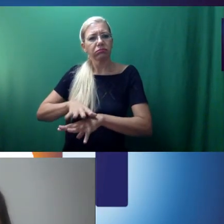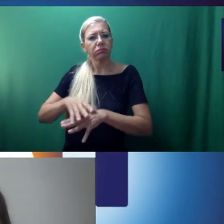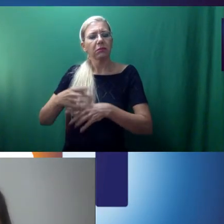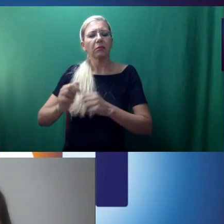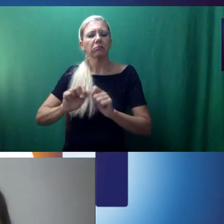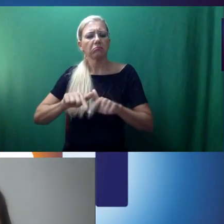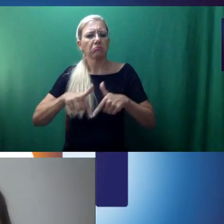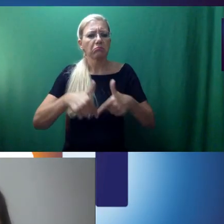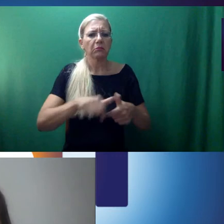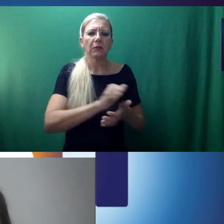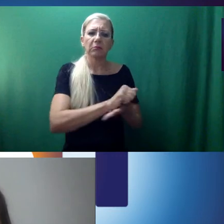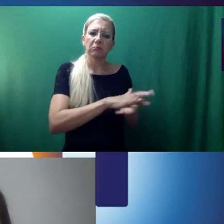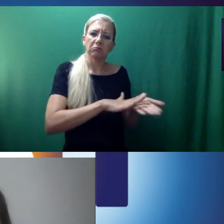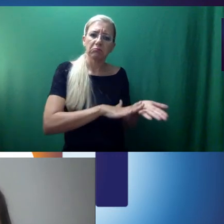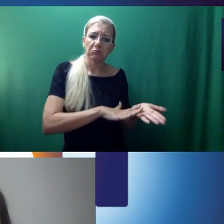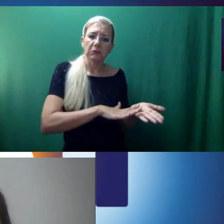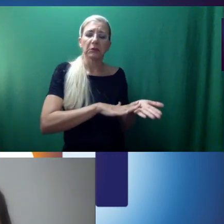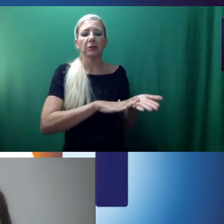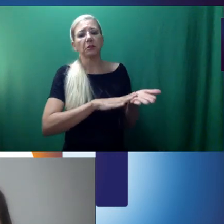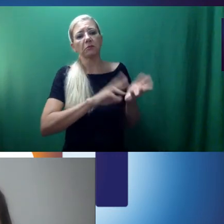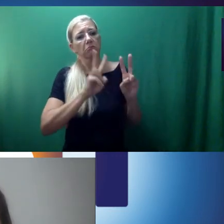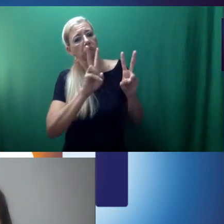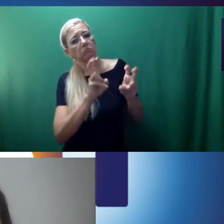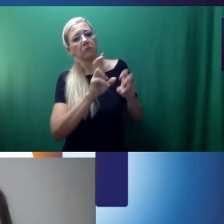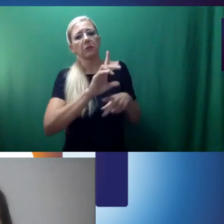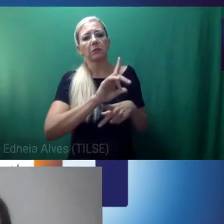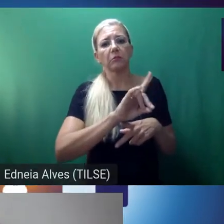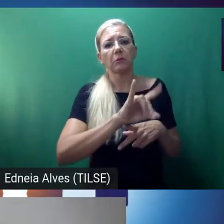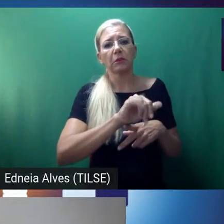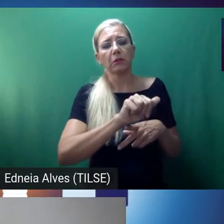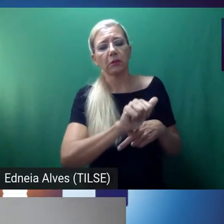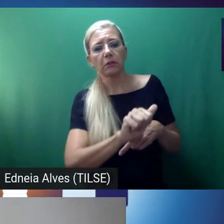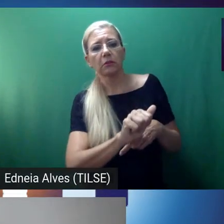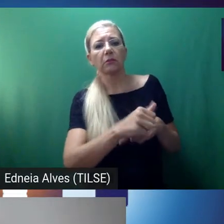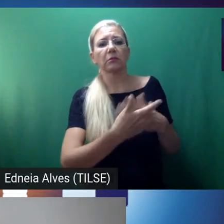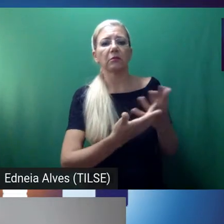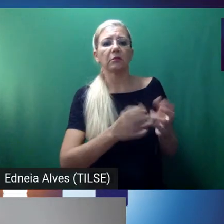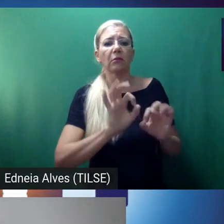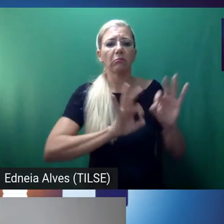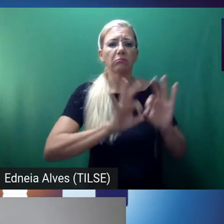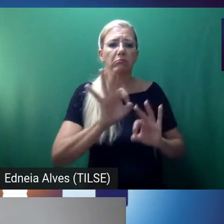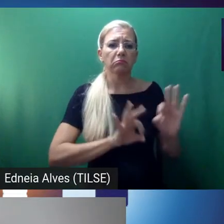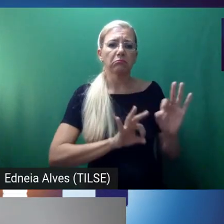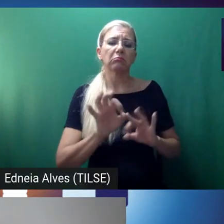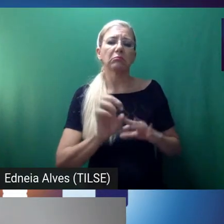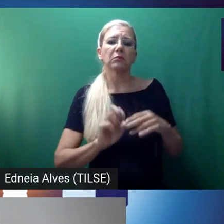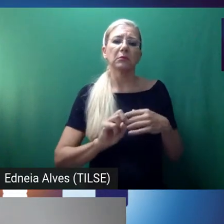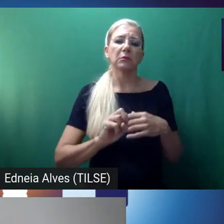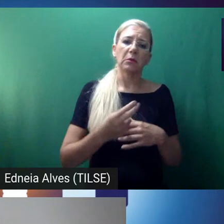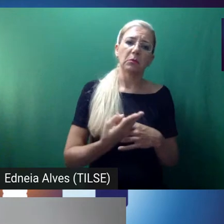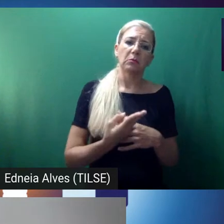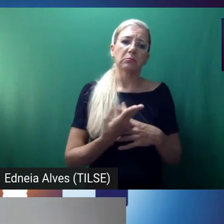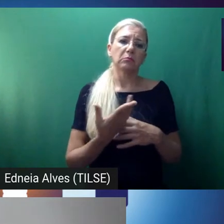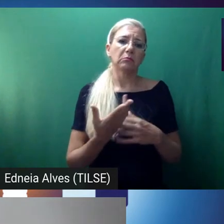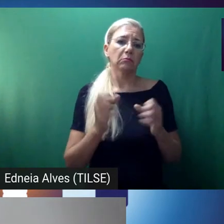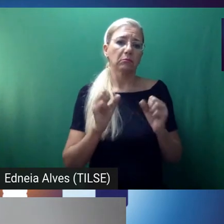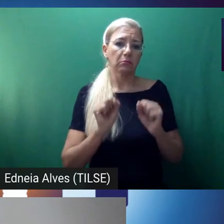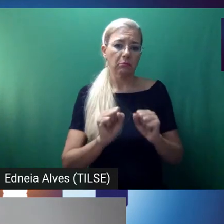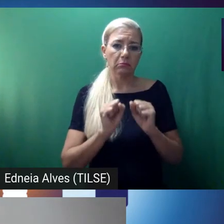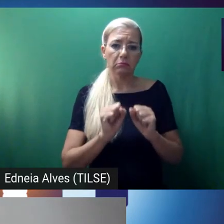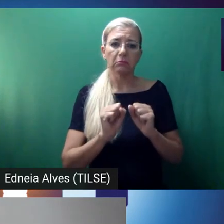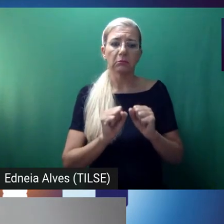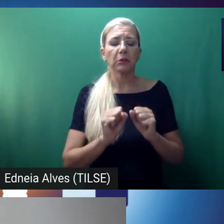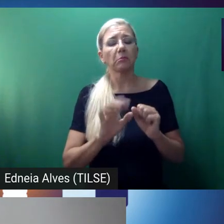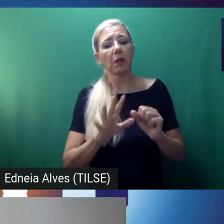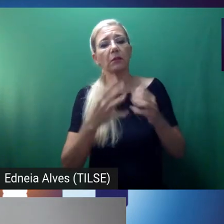and they've got some data and maybe it's been arranged in some kind of chart, then it's a natural next